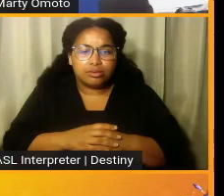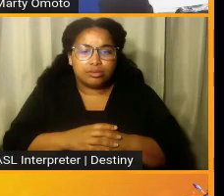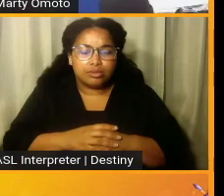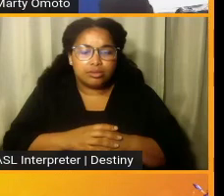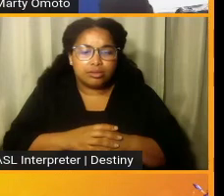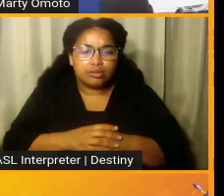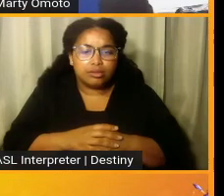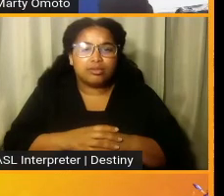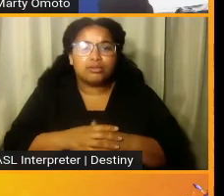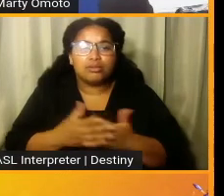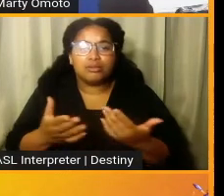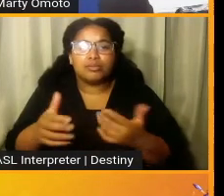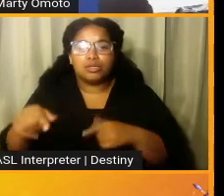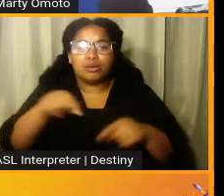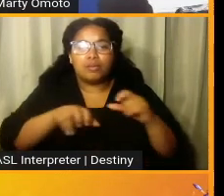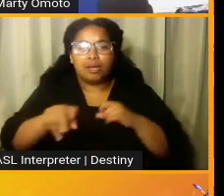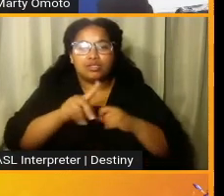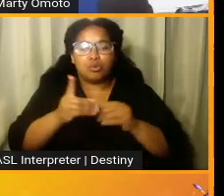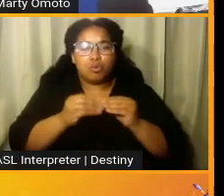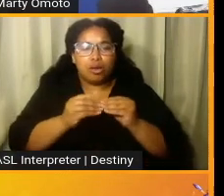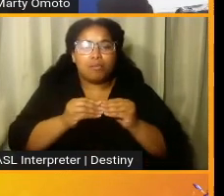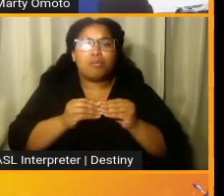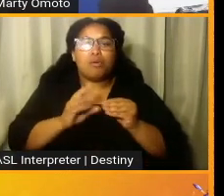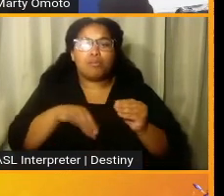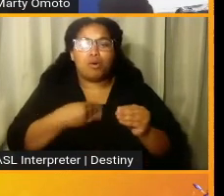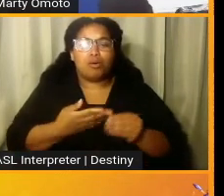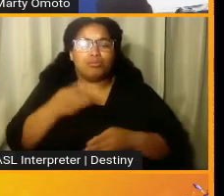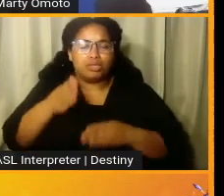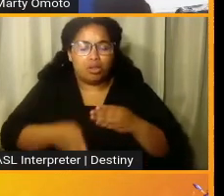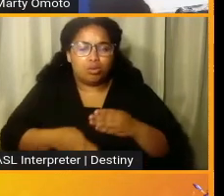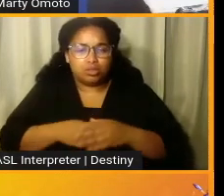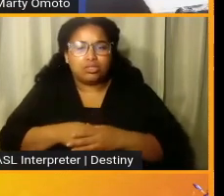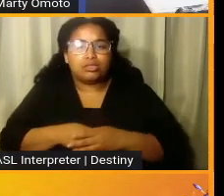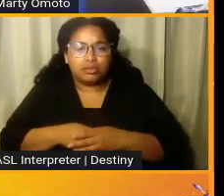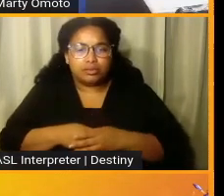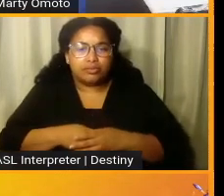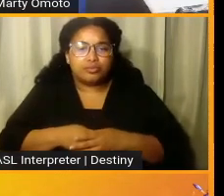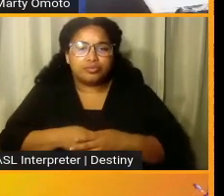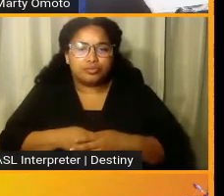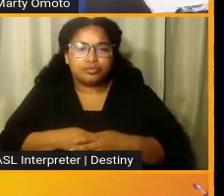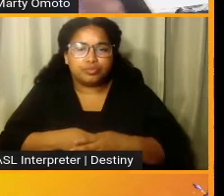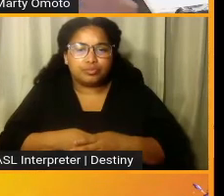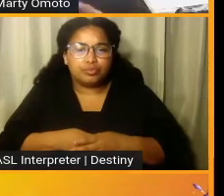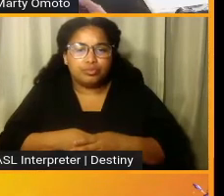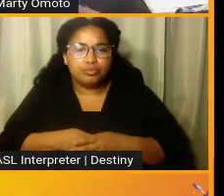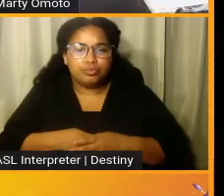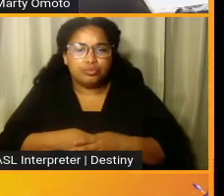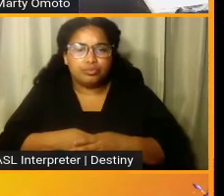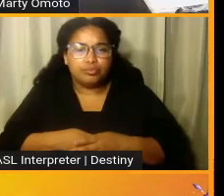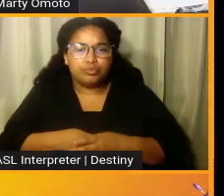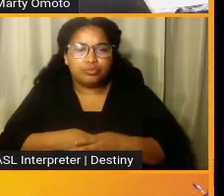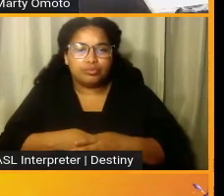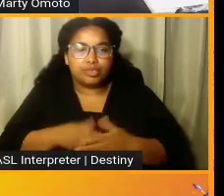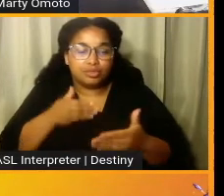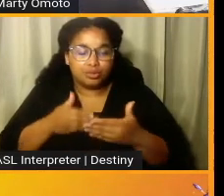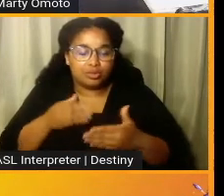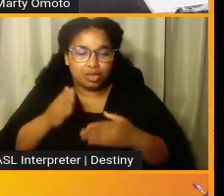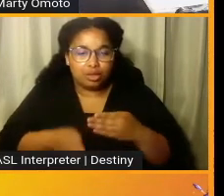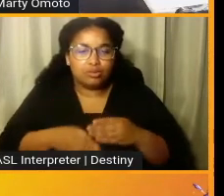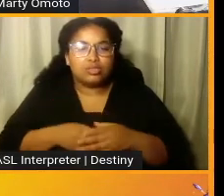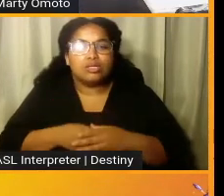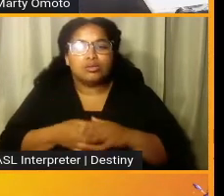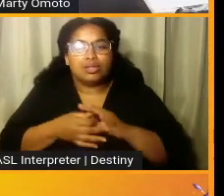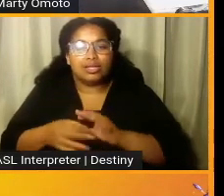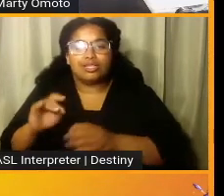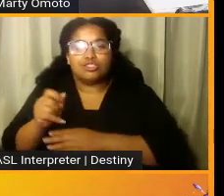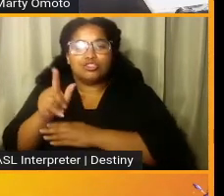And I'm going to go back to another poem in my closing, you know, or toward toward my closing of what